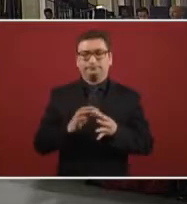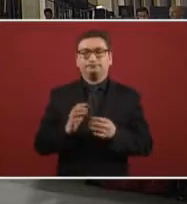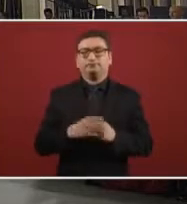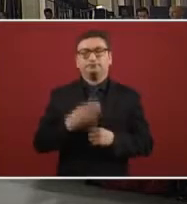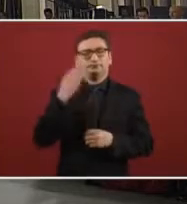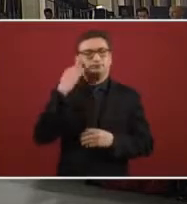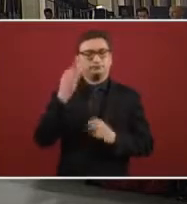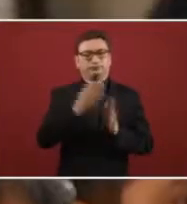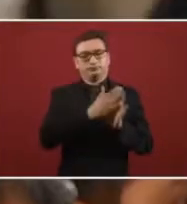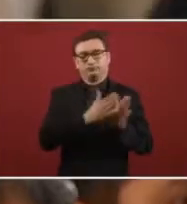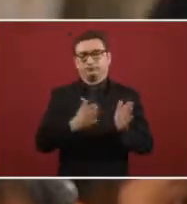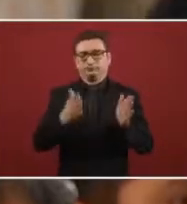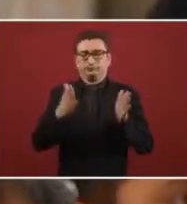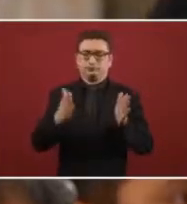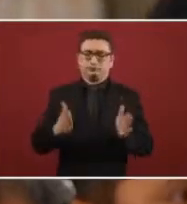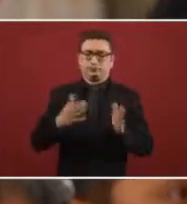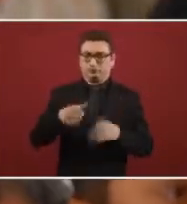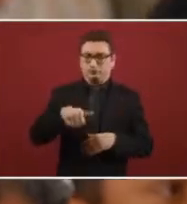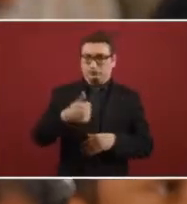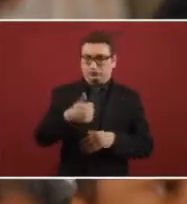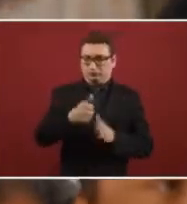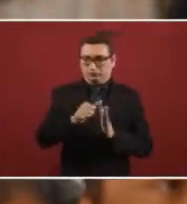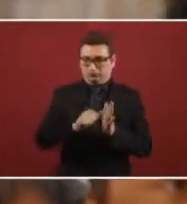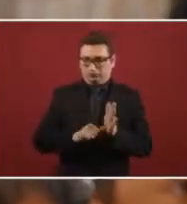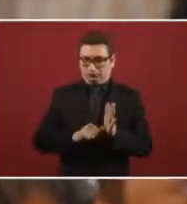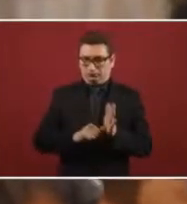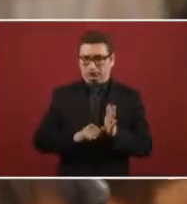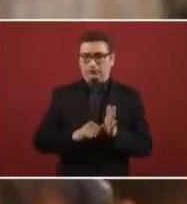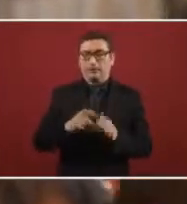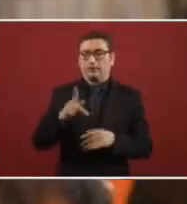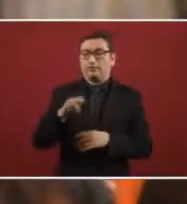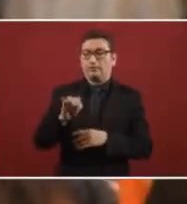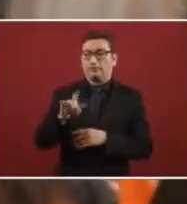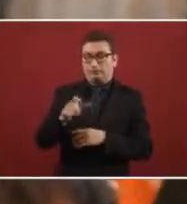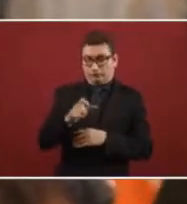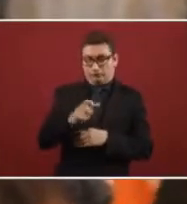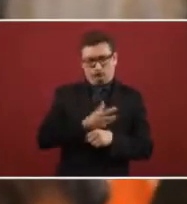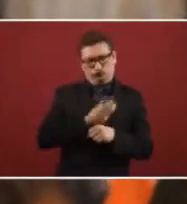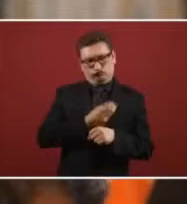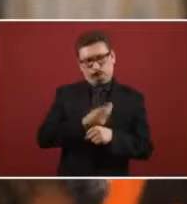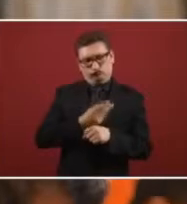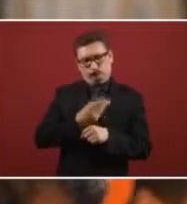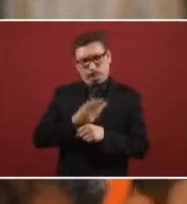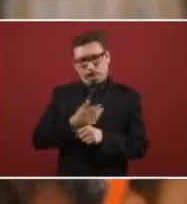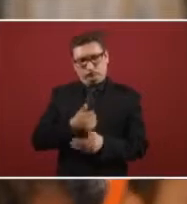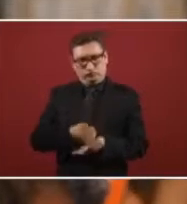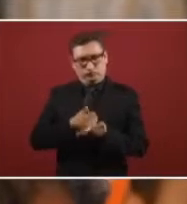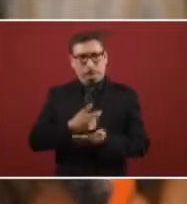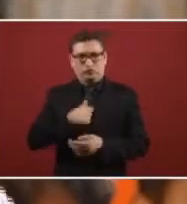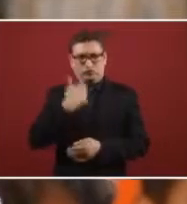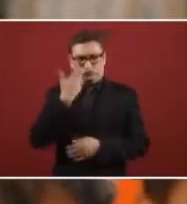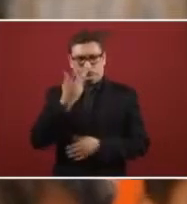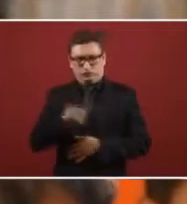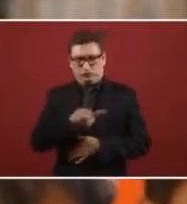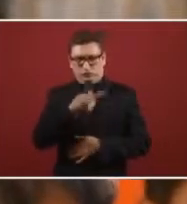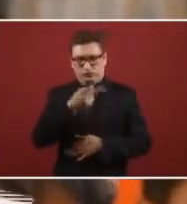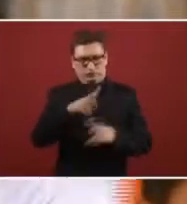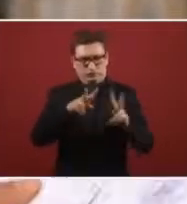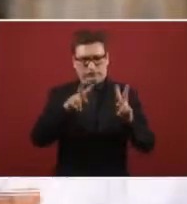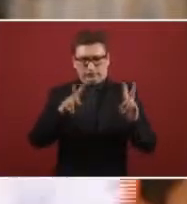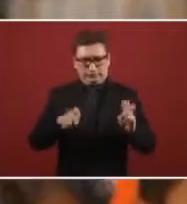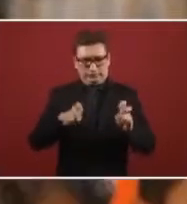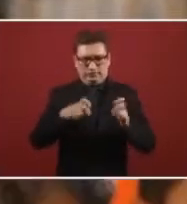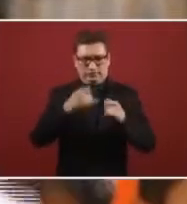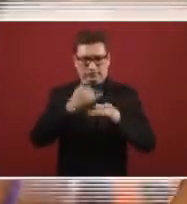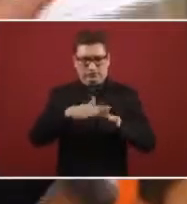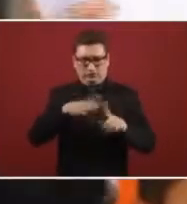we're speaking of a period of approximately 11 months of the rehabilitation I was going to be asking